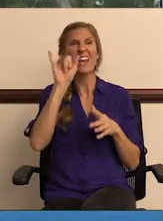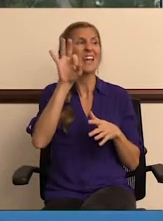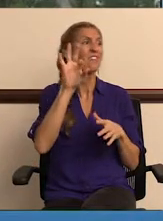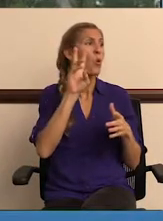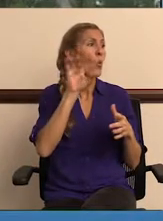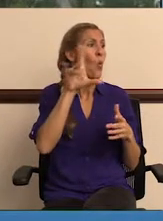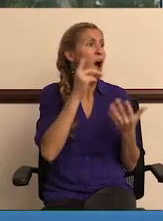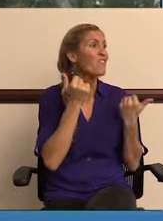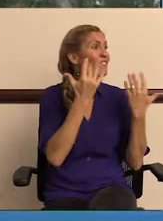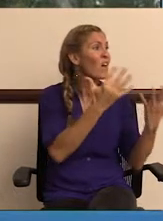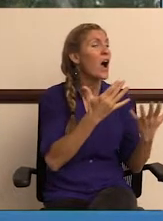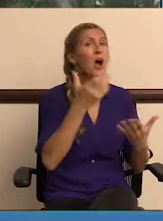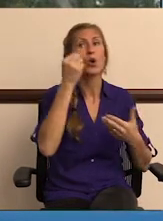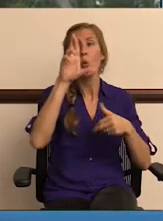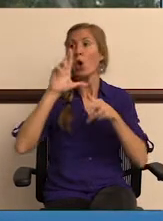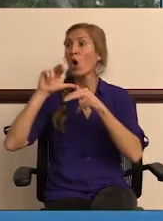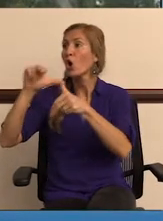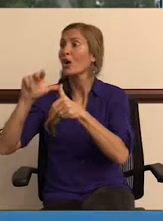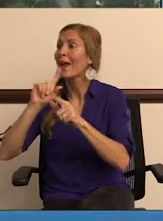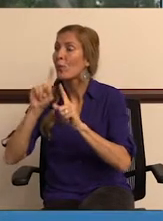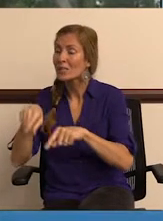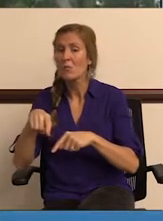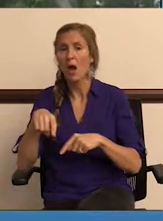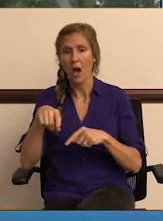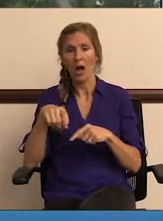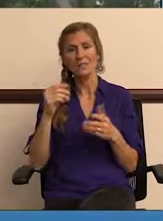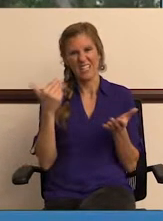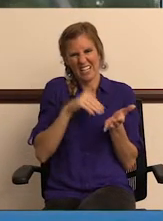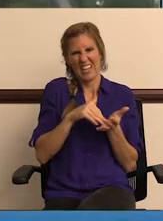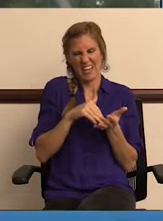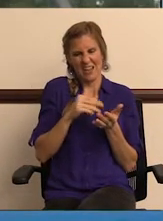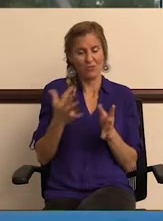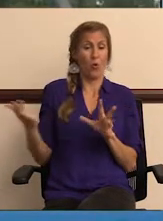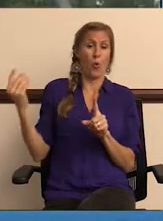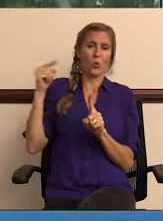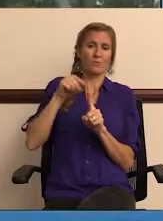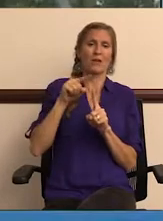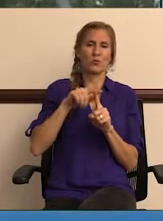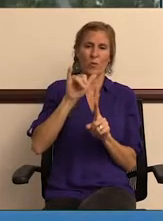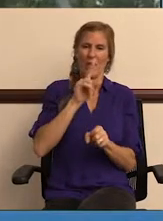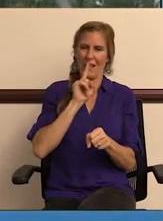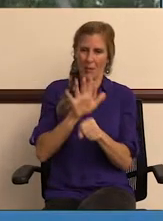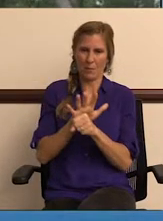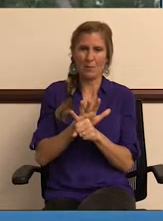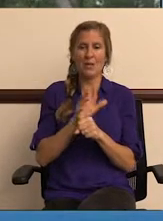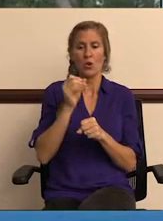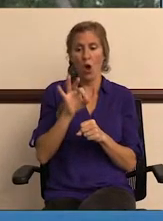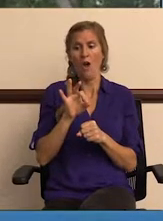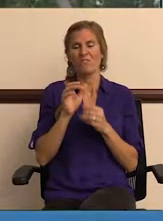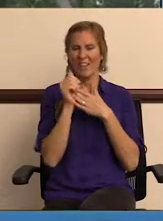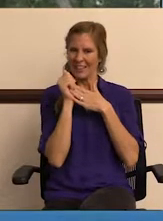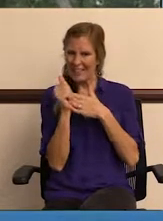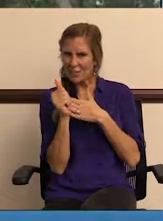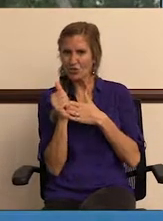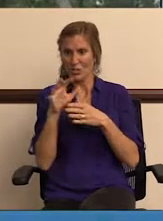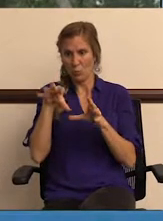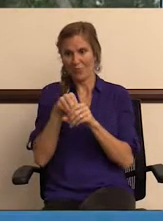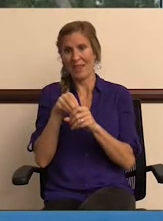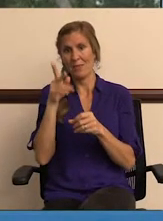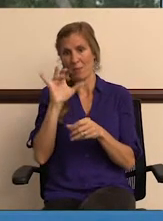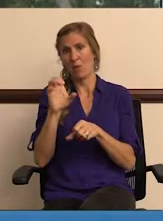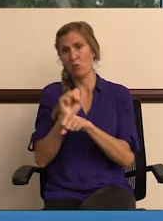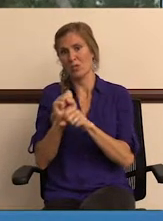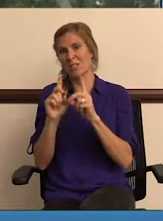arise, but for wildfire mitigation, for emergency hurricane response. And I think, again, that just goes back to that commitment of